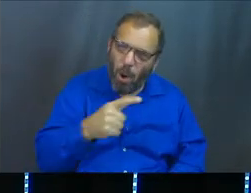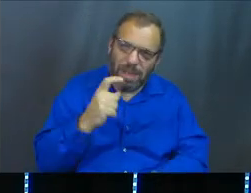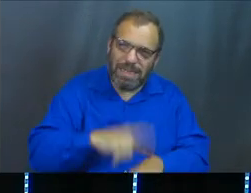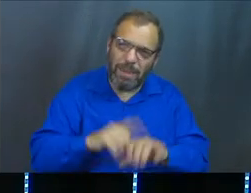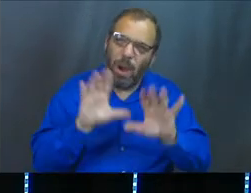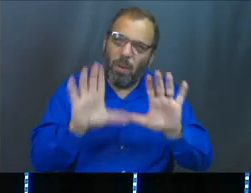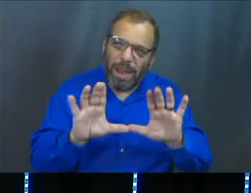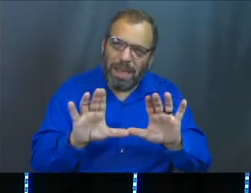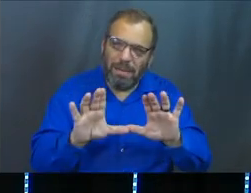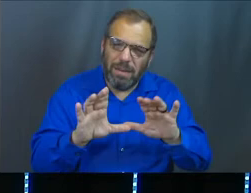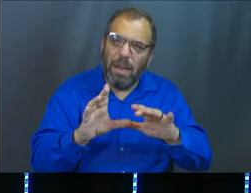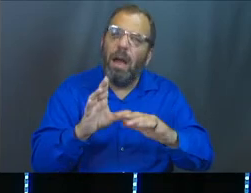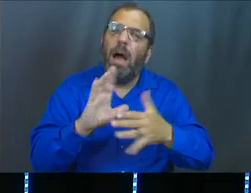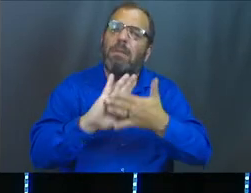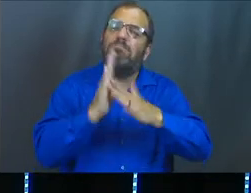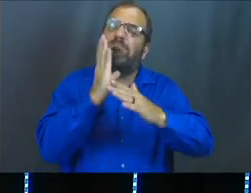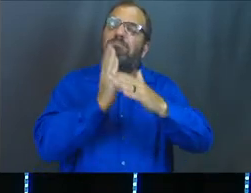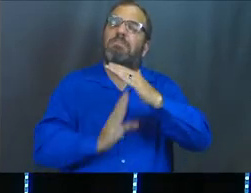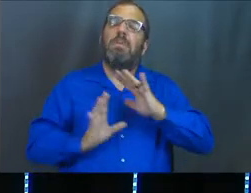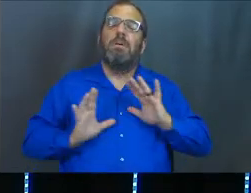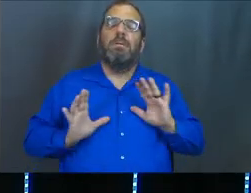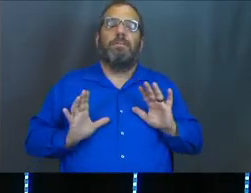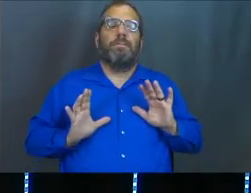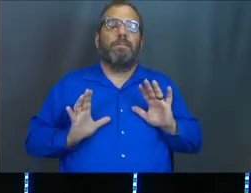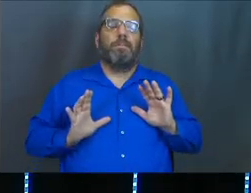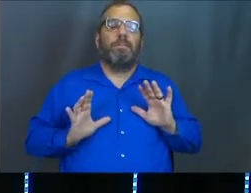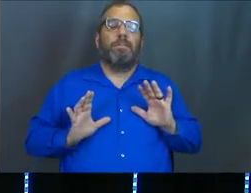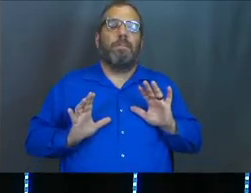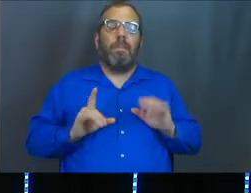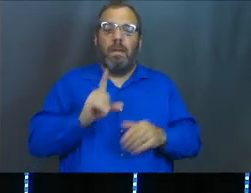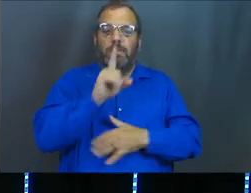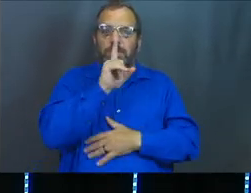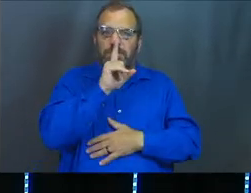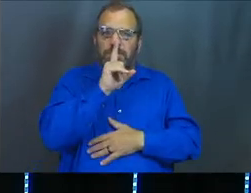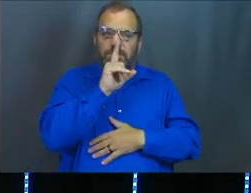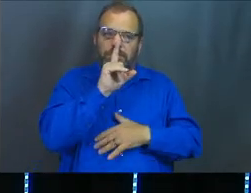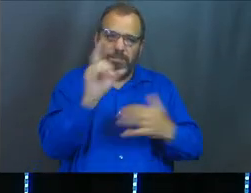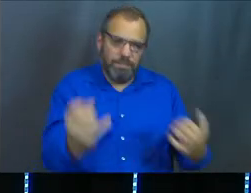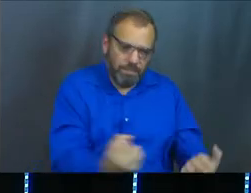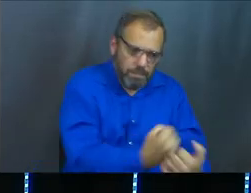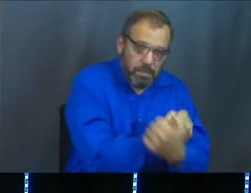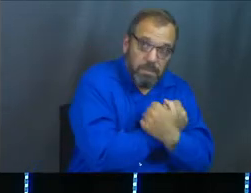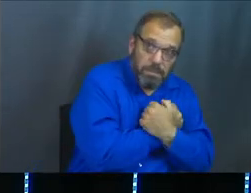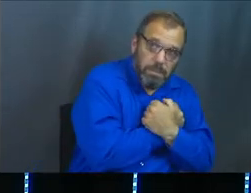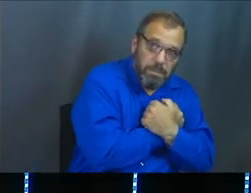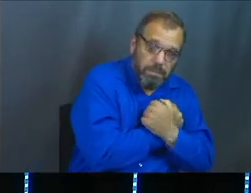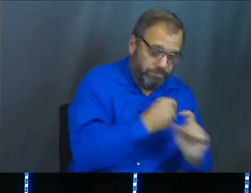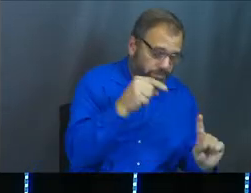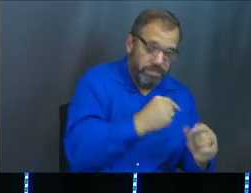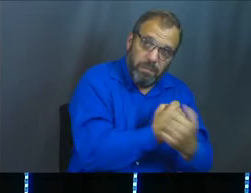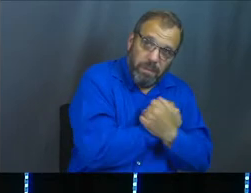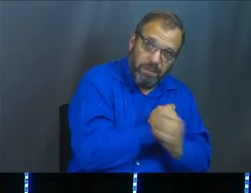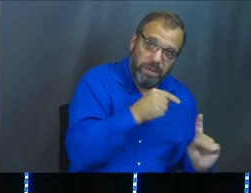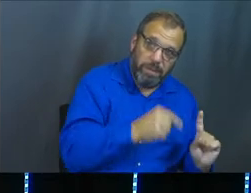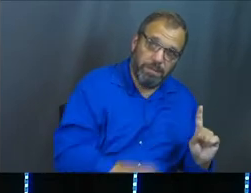Step back in your humility and maybe in silence, put your arms around someone, just love them.